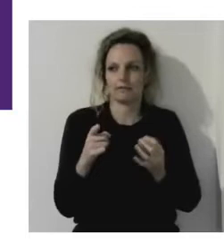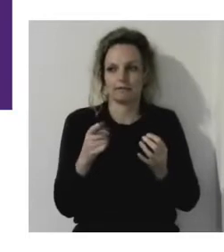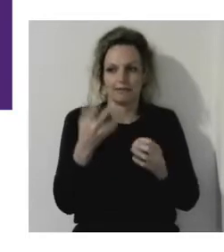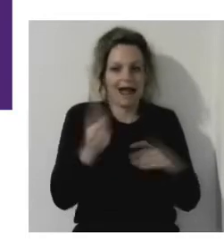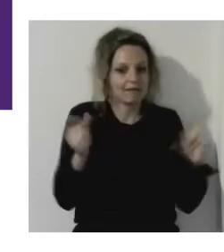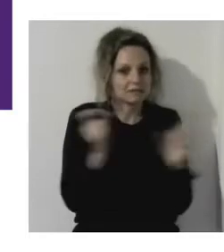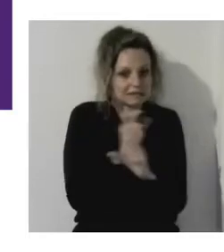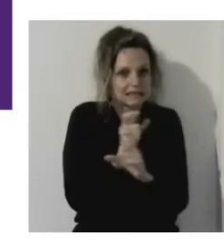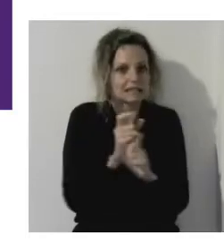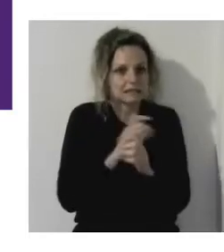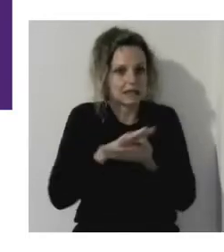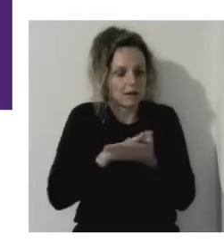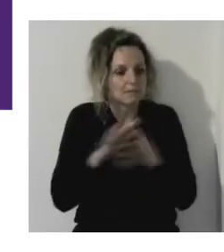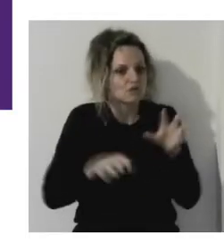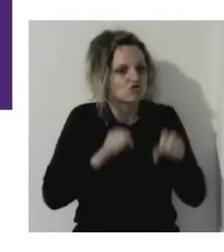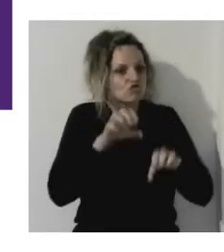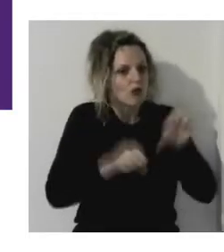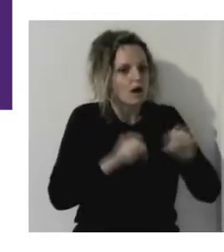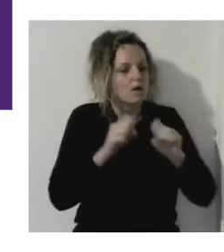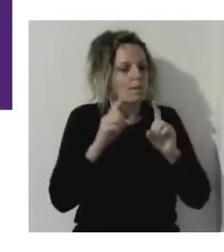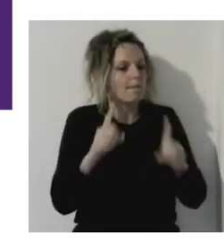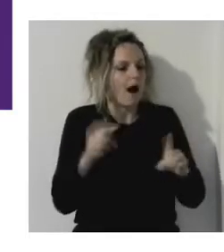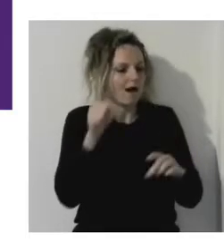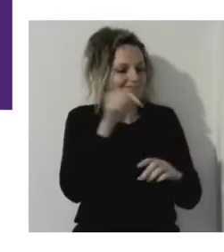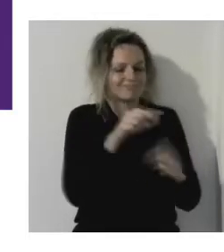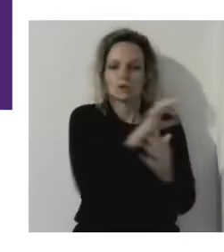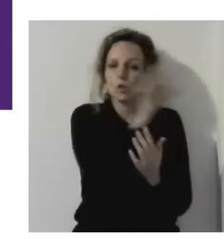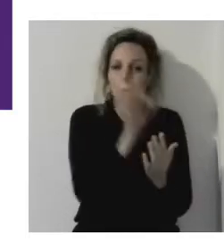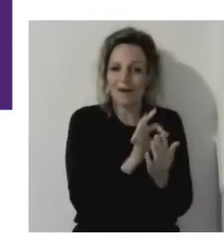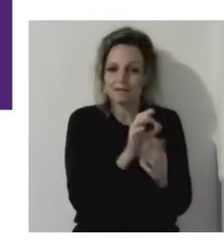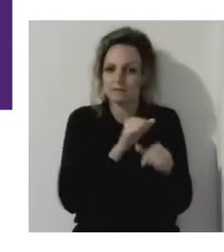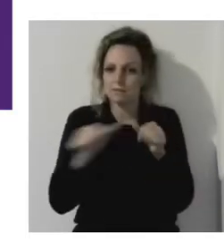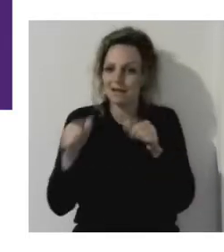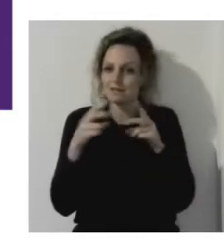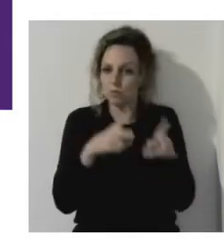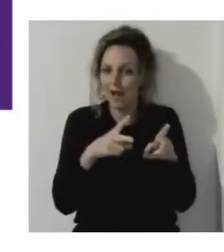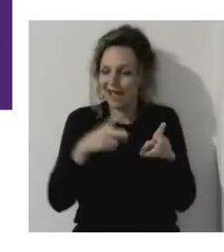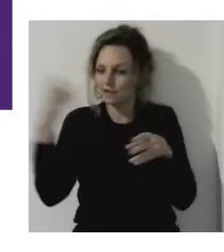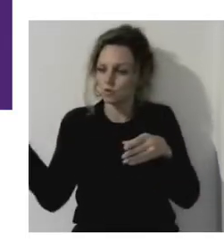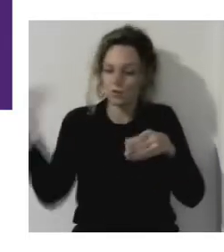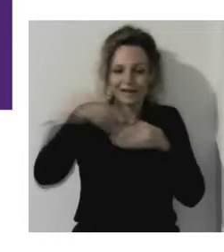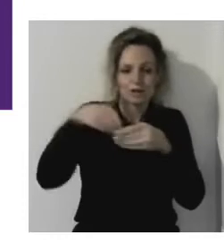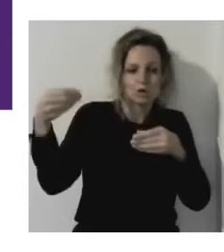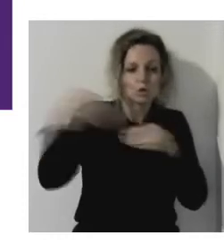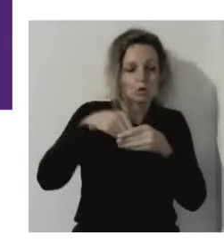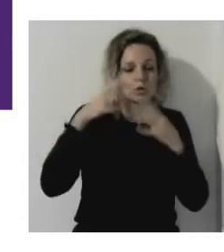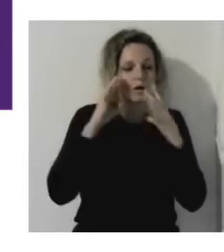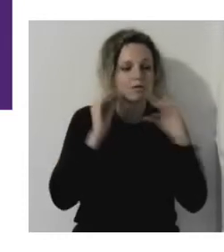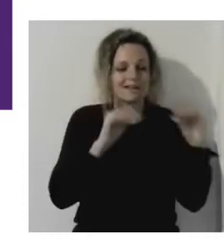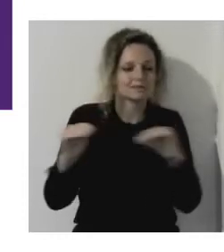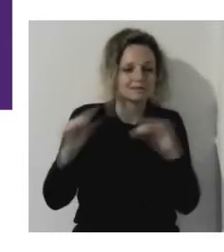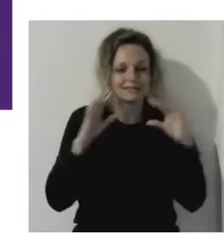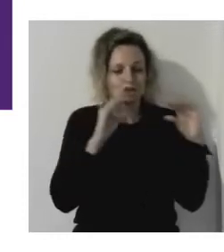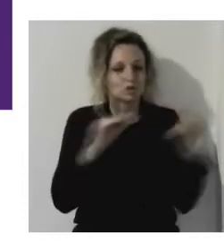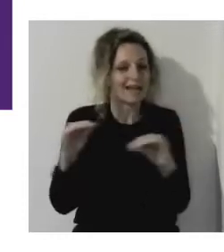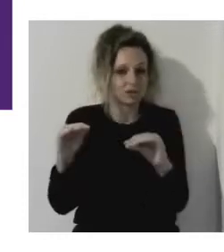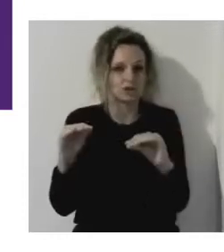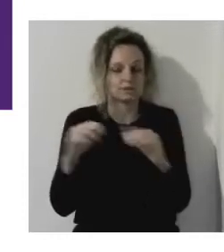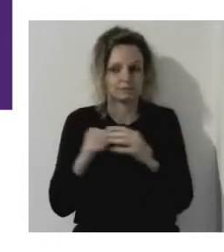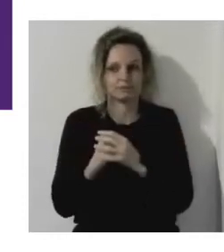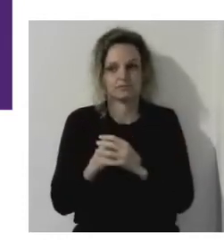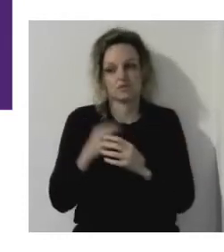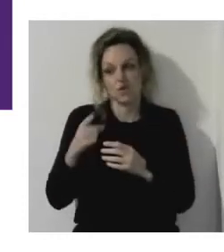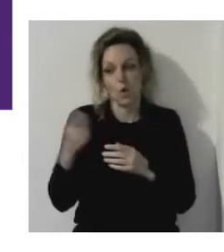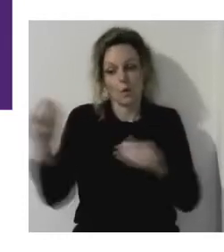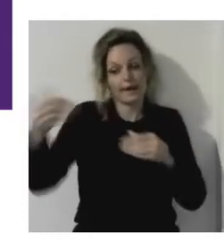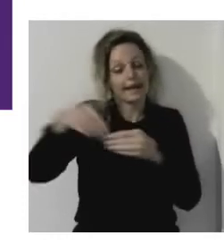and play and all the empathetic things into the classroom. So that's also interesting with inclusive design is the compromise. So yeah, personally, it was